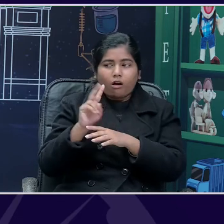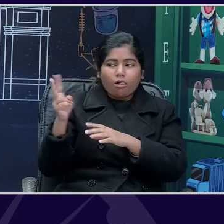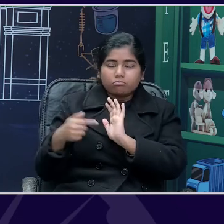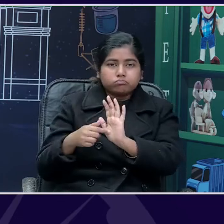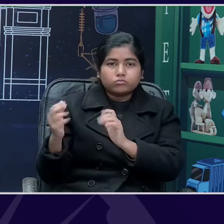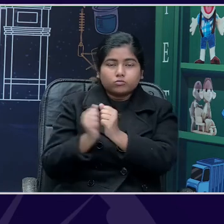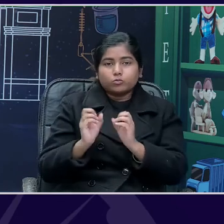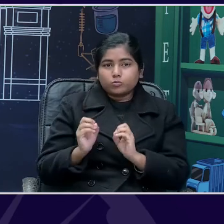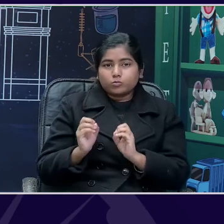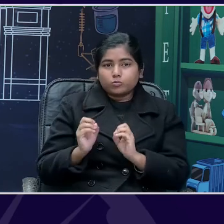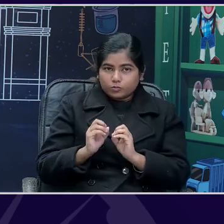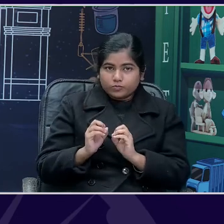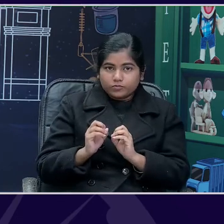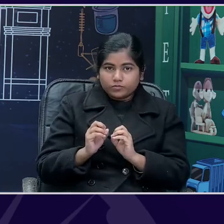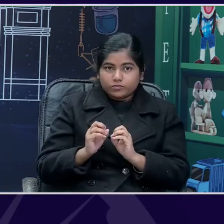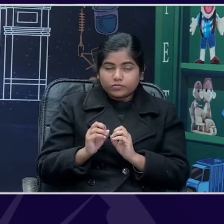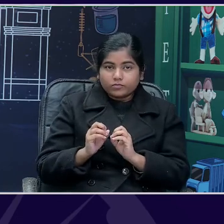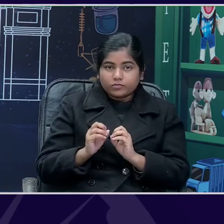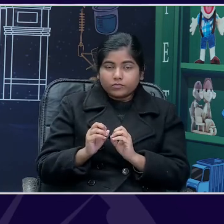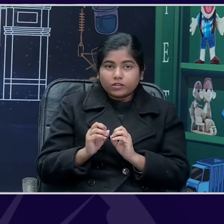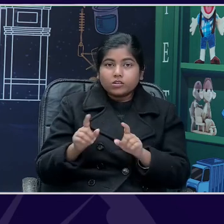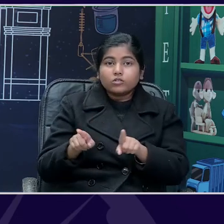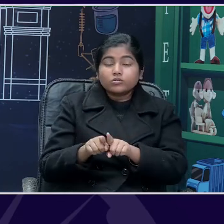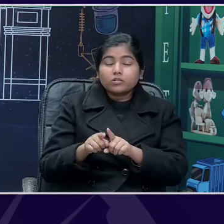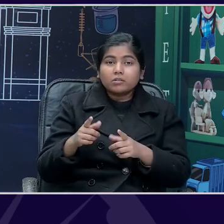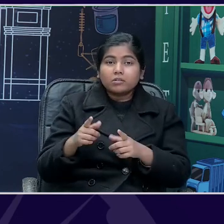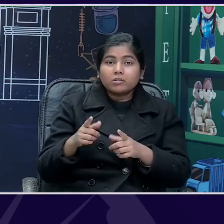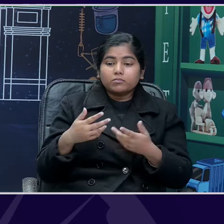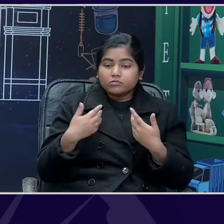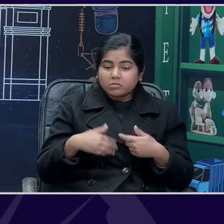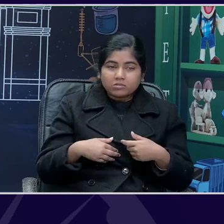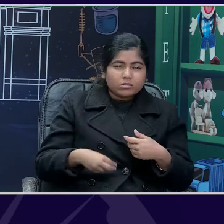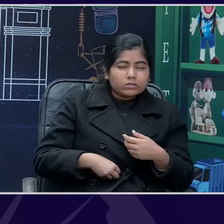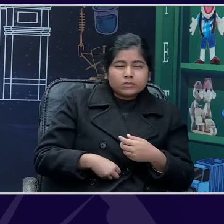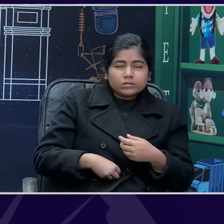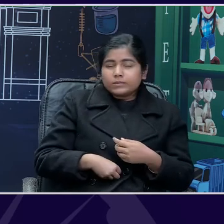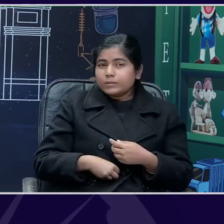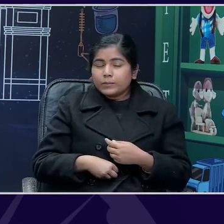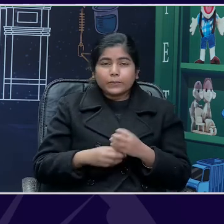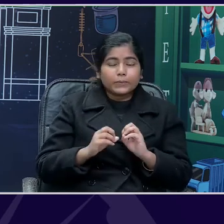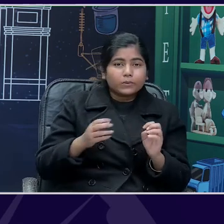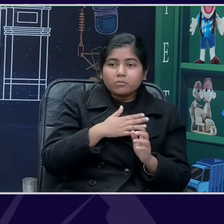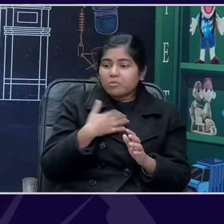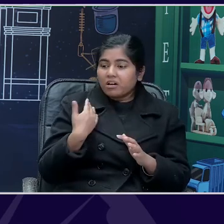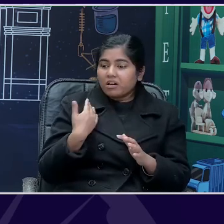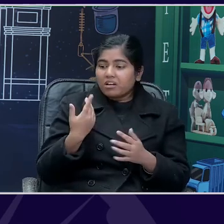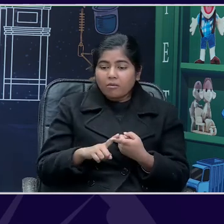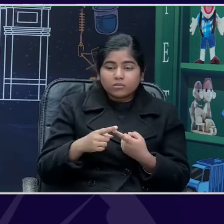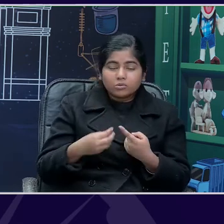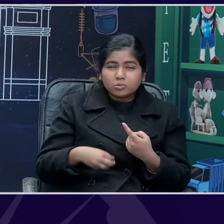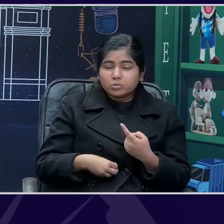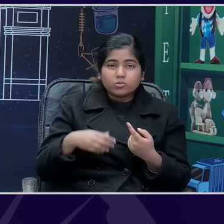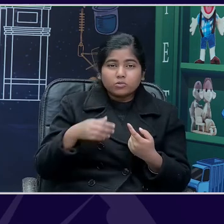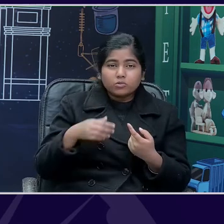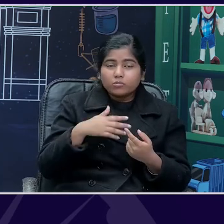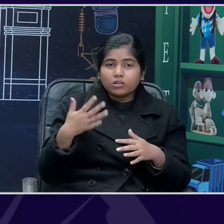fawn is, you know, has starved himself to death or, you know, is nowhere to be found, then the disappointment that he will have,